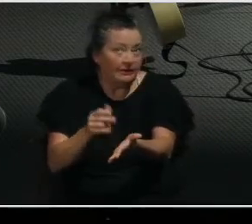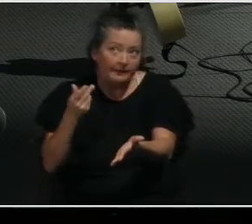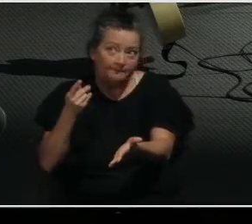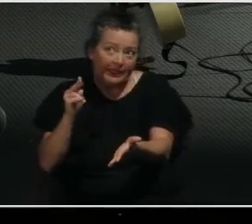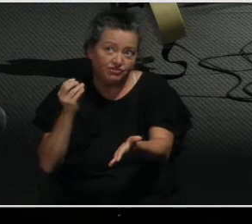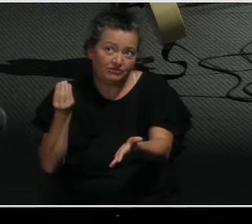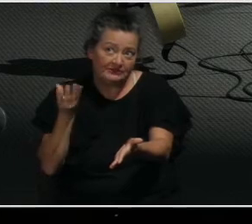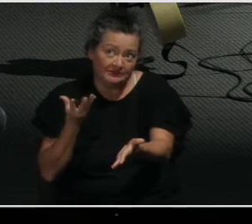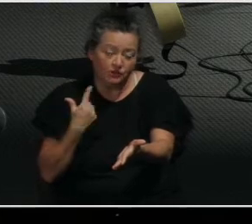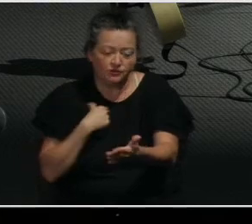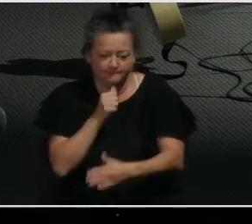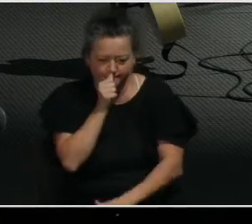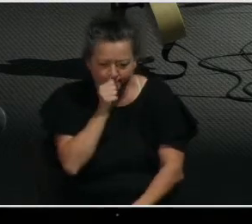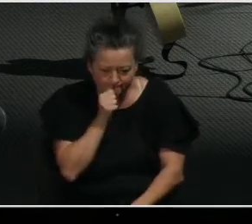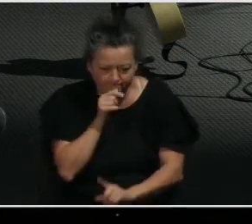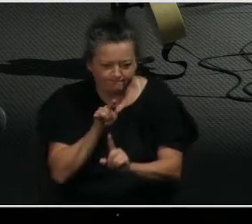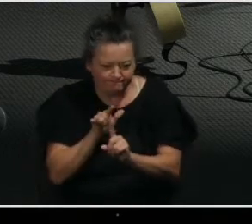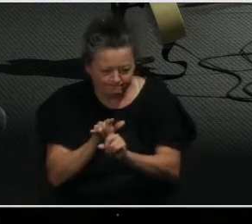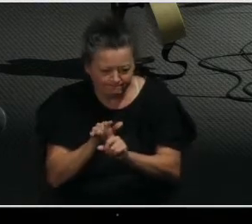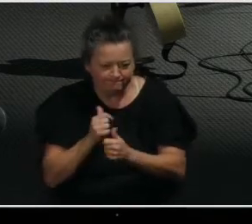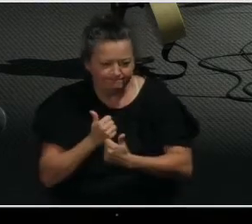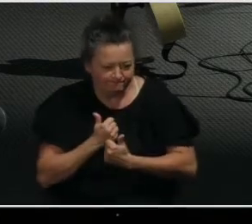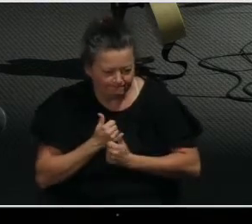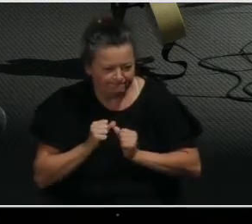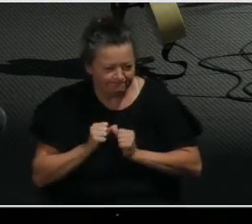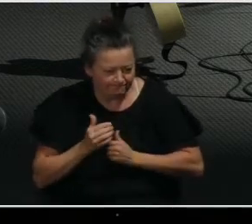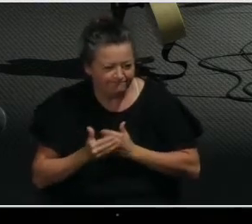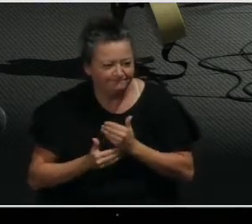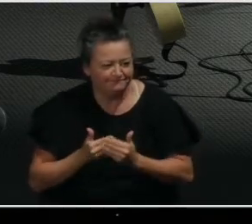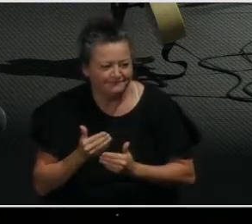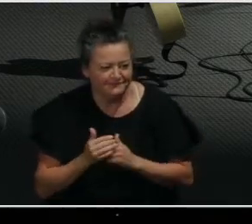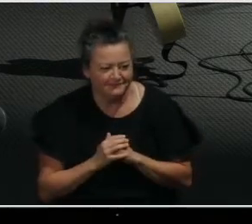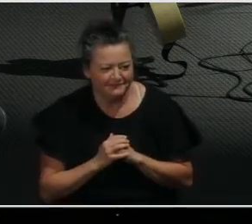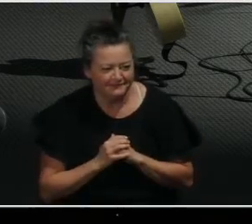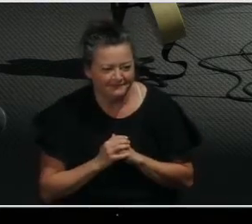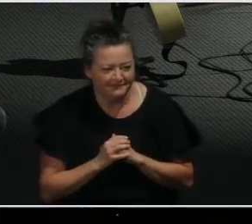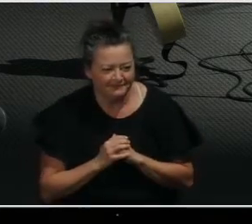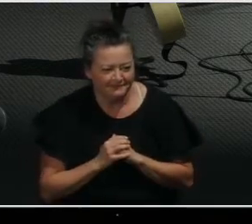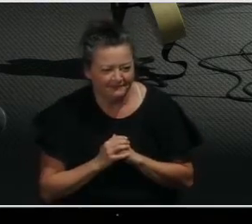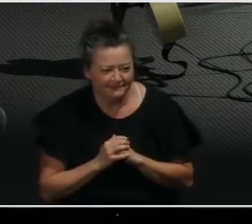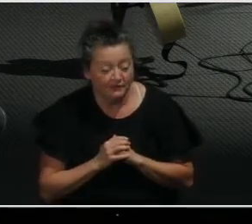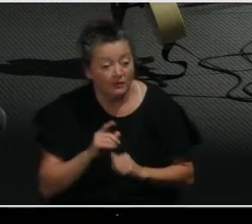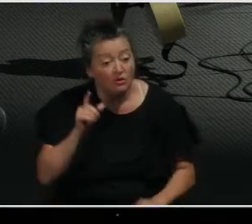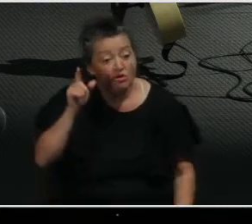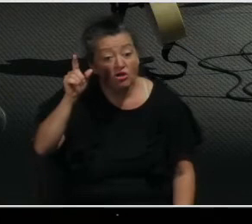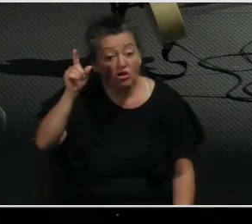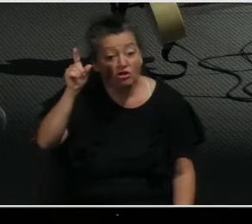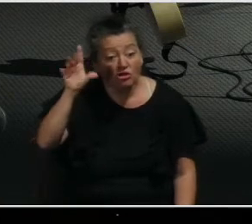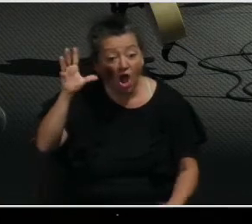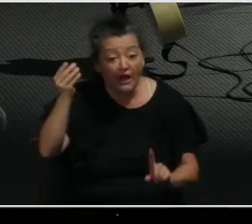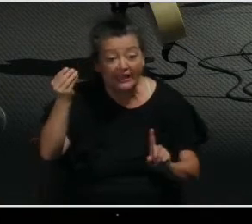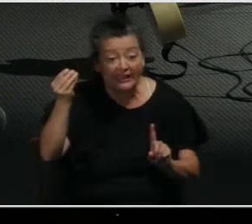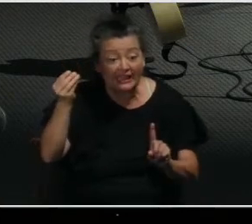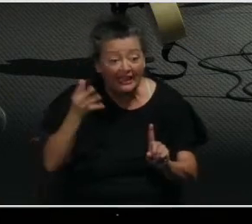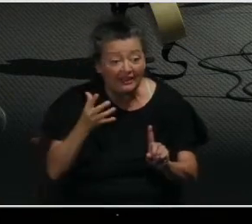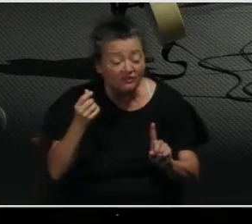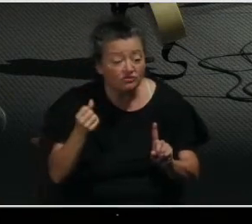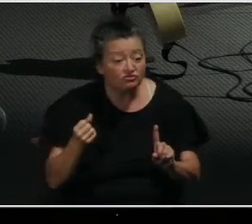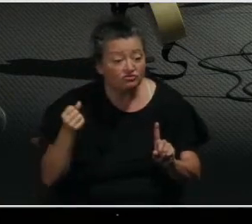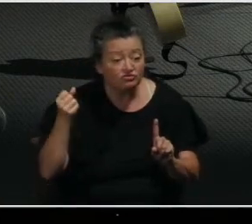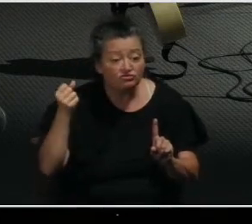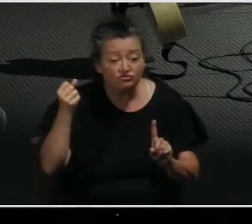And we might think that the only time God shores up people with strength is when He has some massive